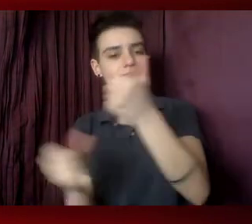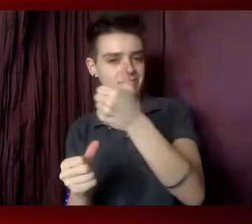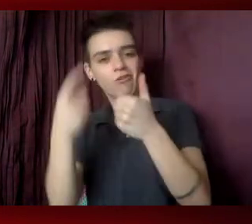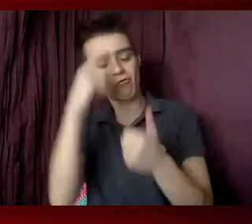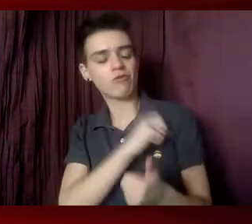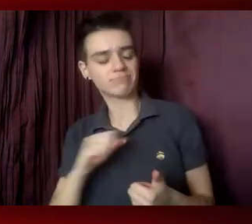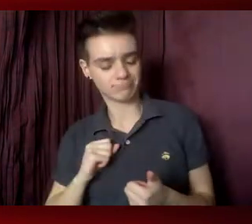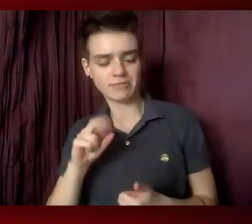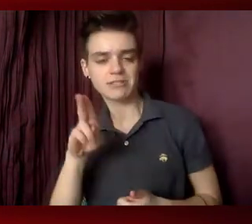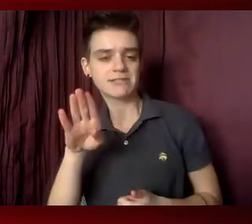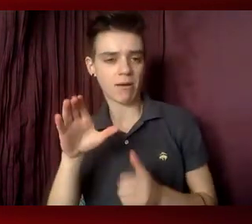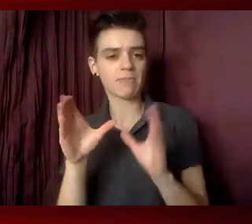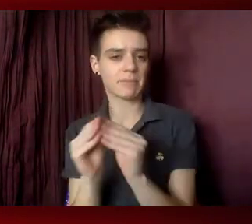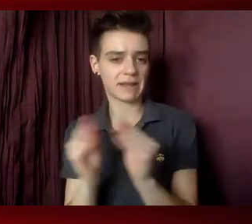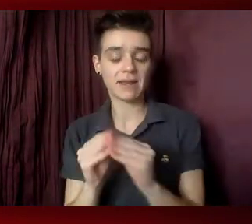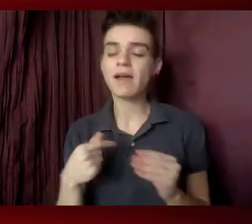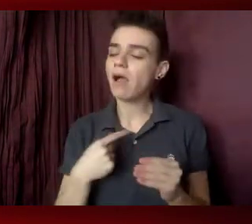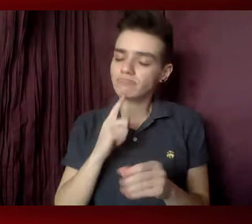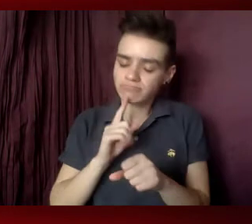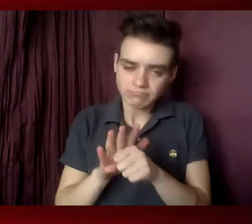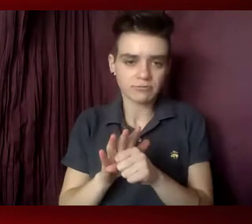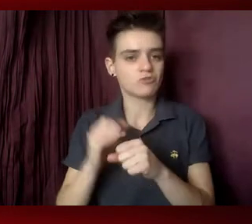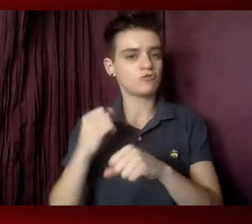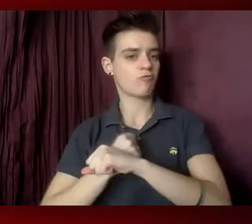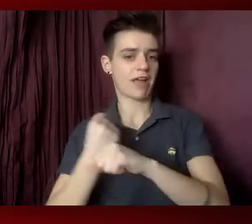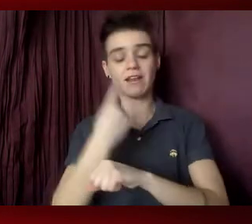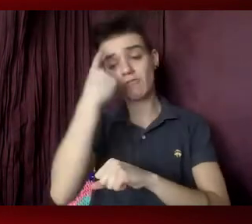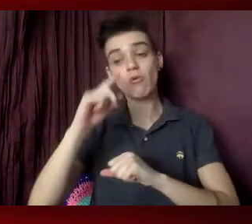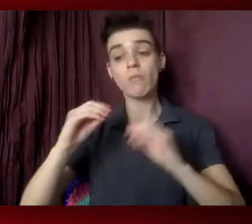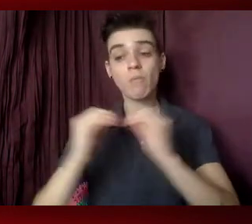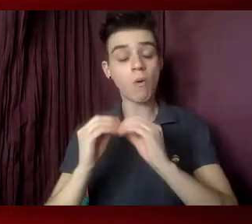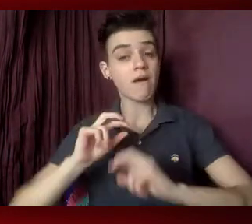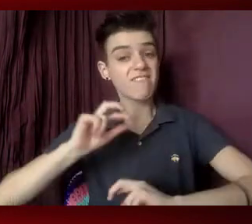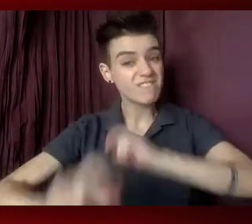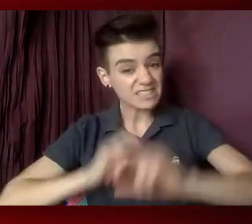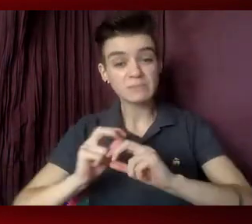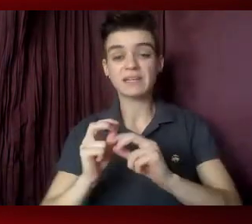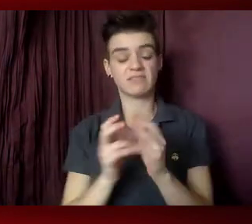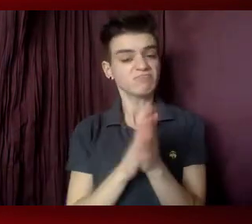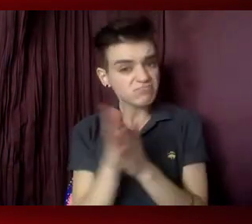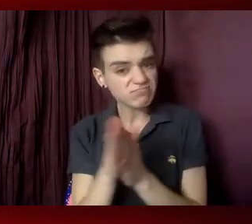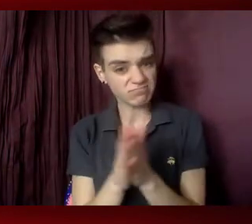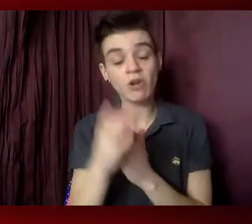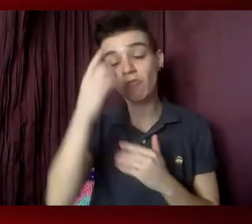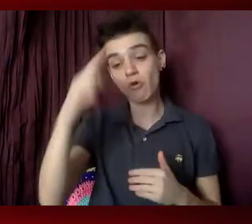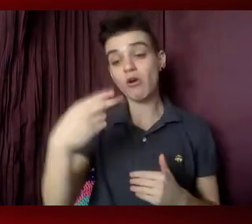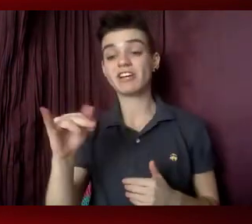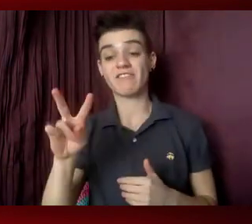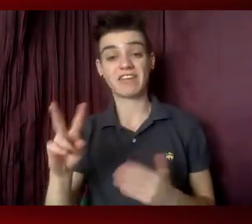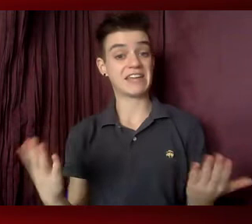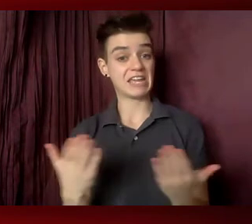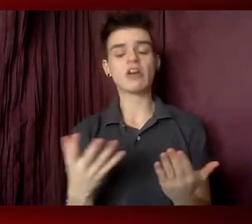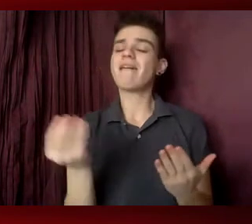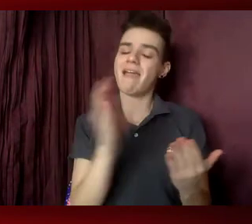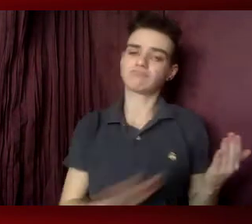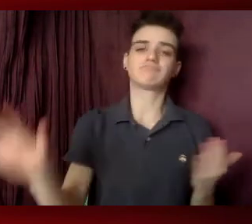Operations, I am committed to fighting for more investment in fighting HIV and AIDS both here at home and around